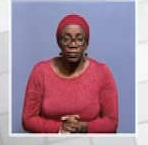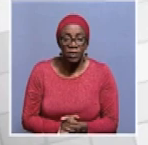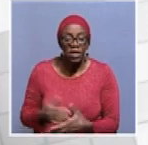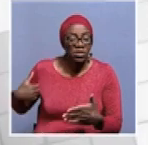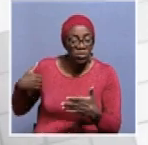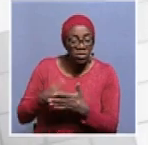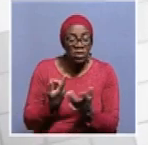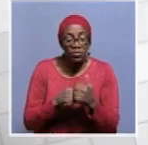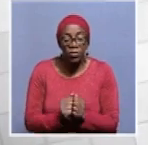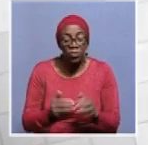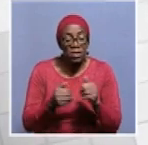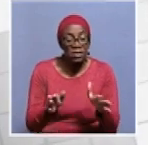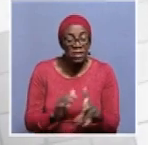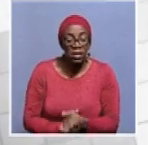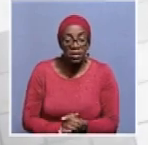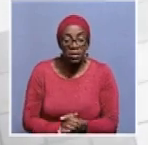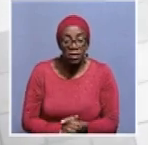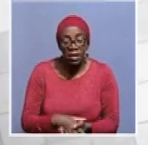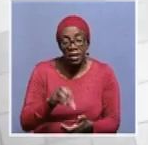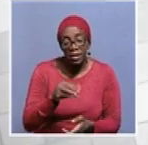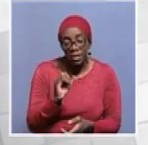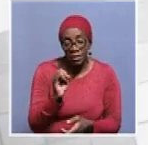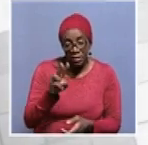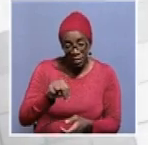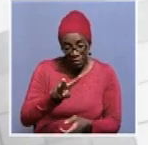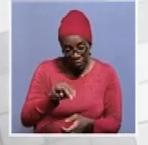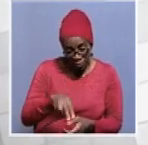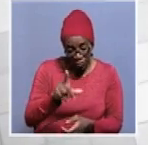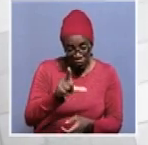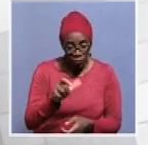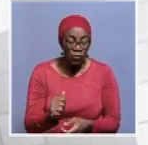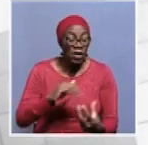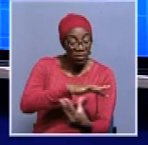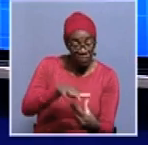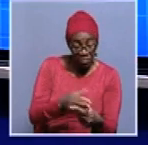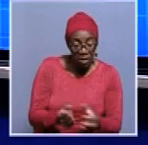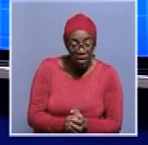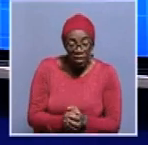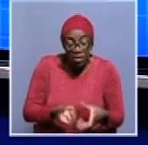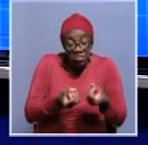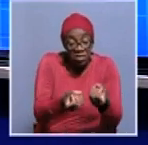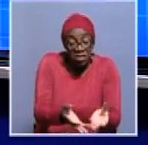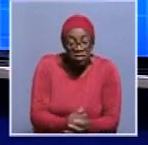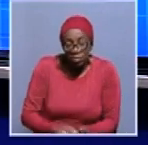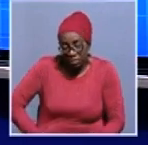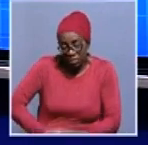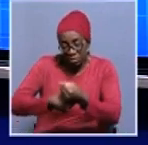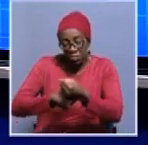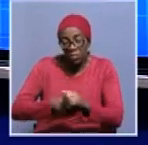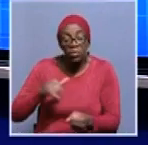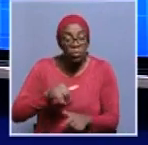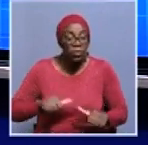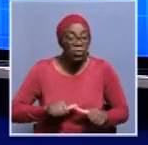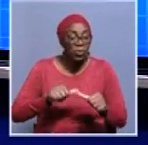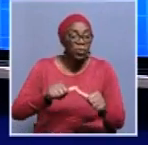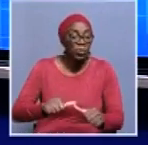that's a singular family now they've been getting support that is that is certainly